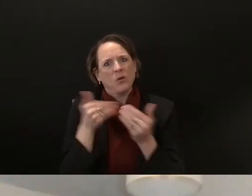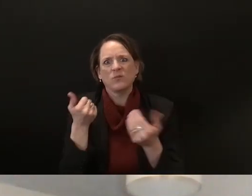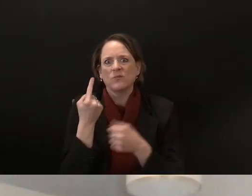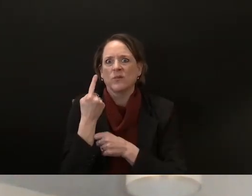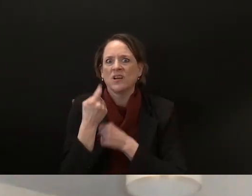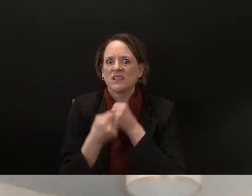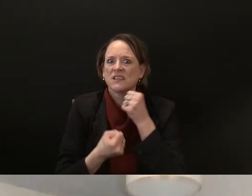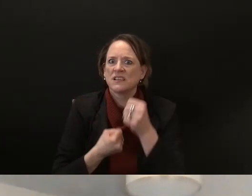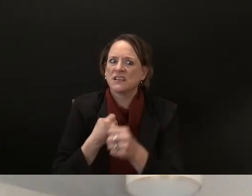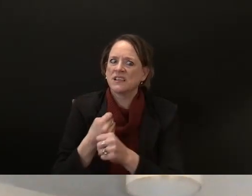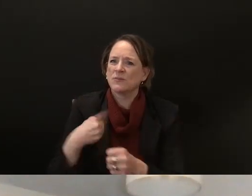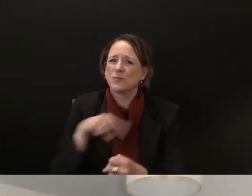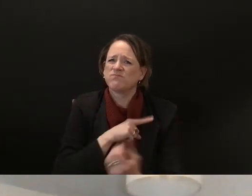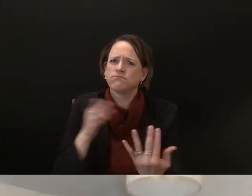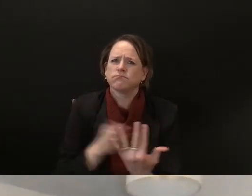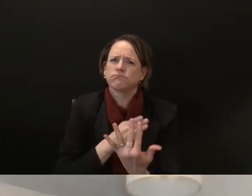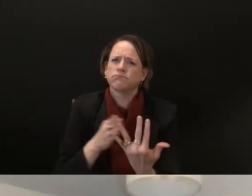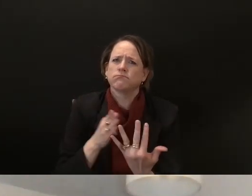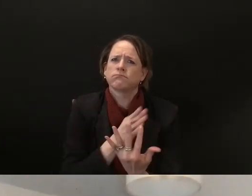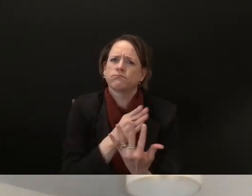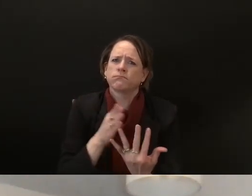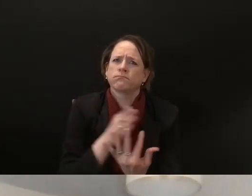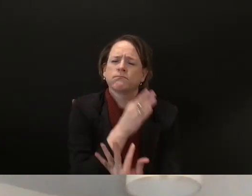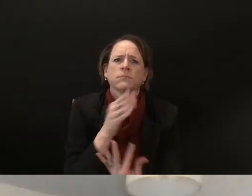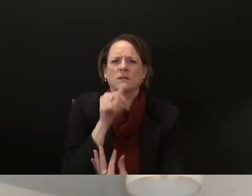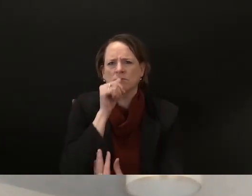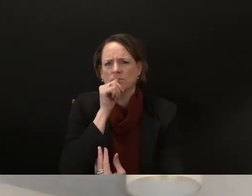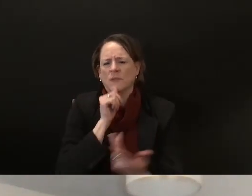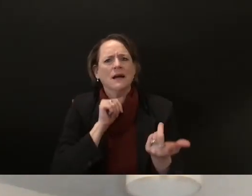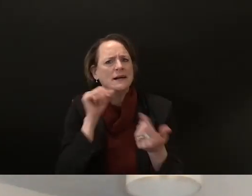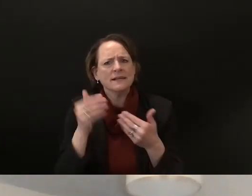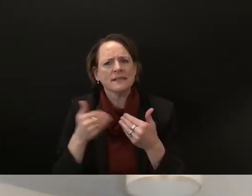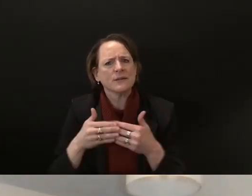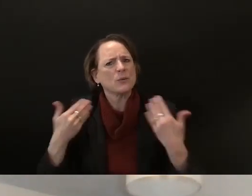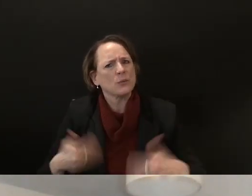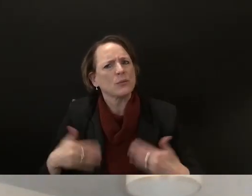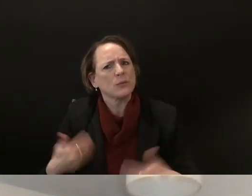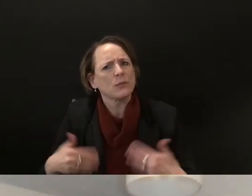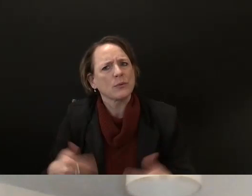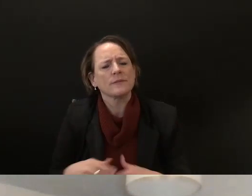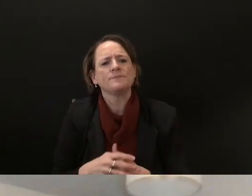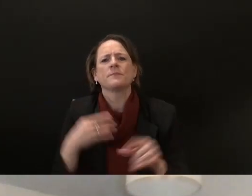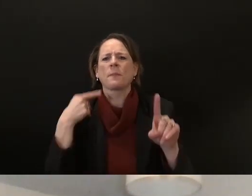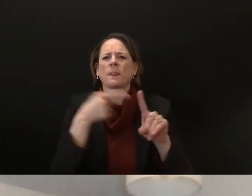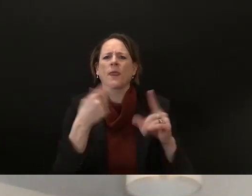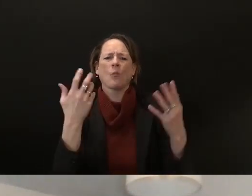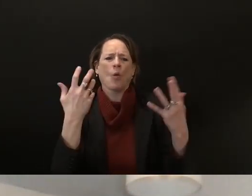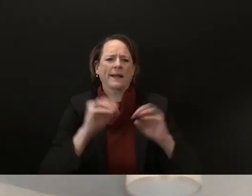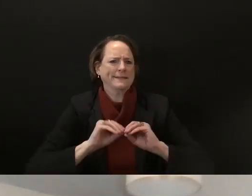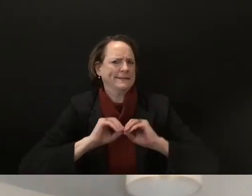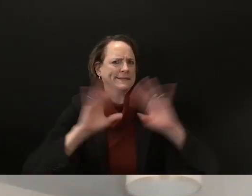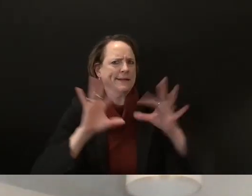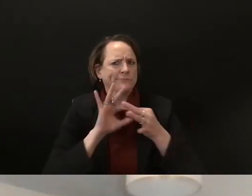just want to clarify one thing i said about about uh ui um you know under the new administration the evers